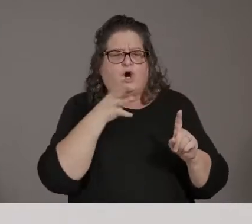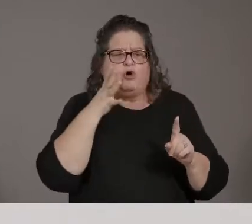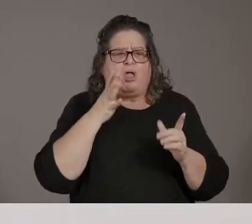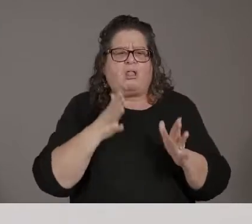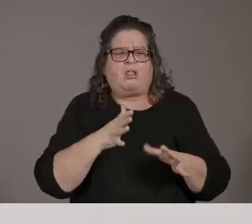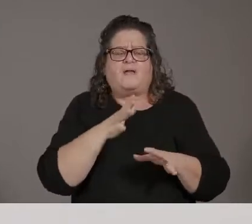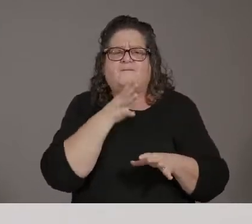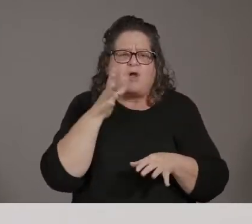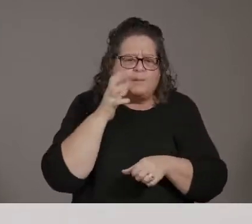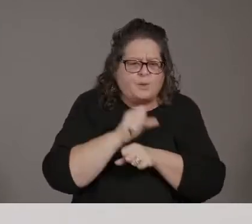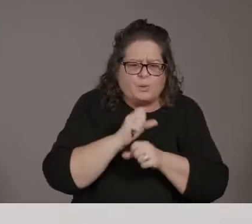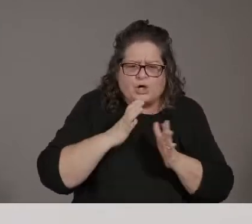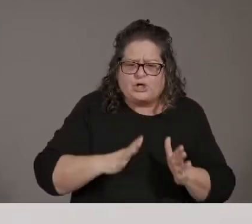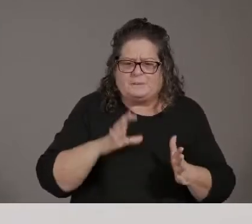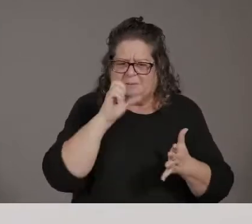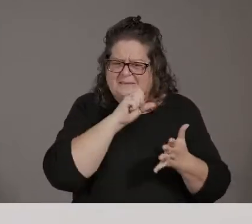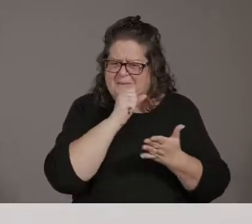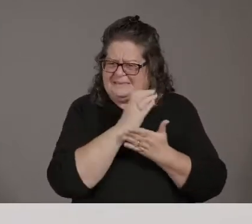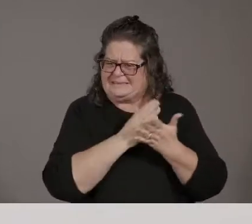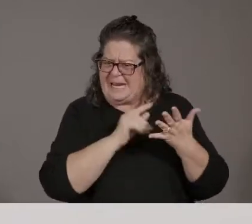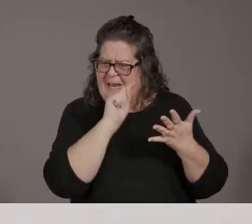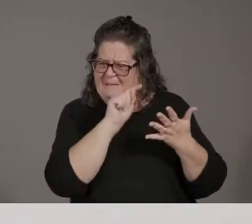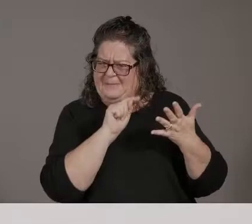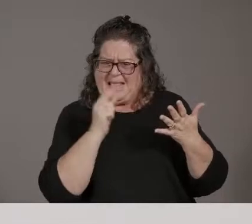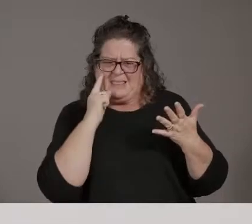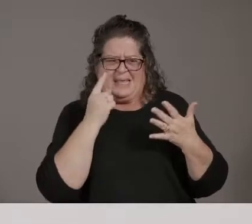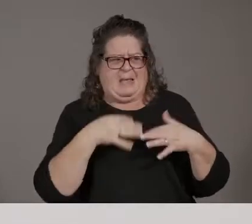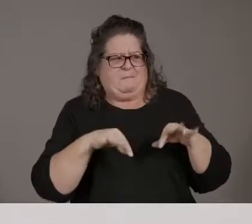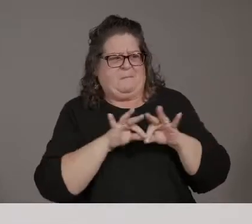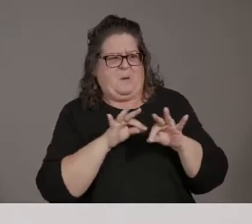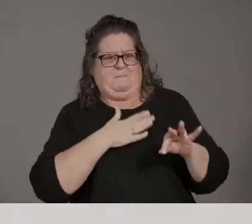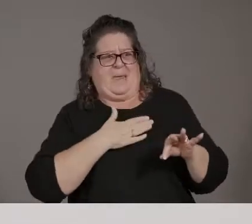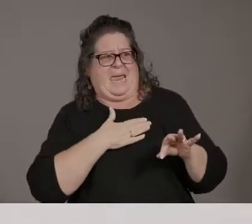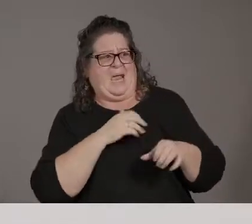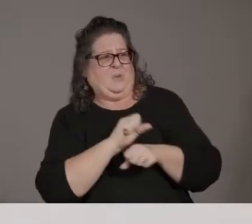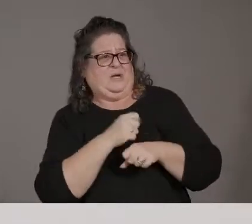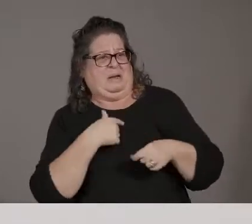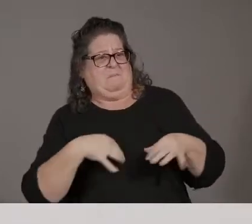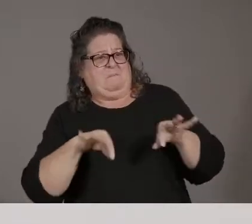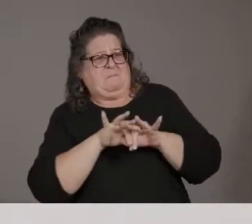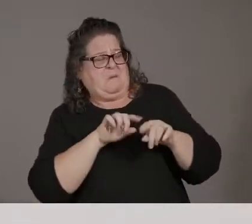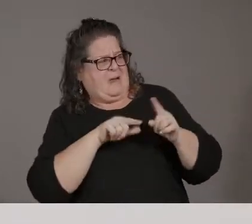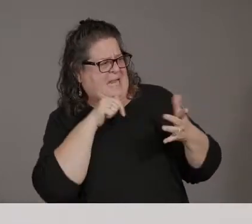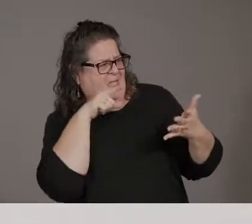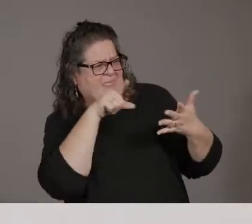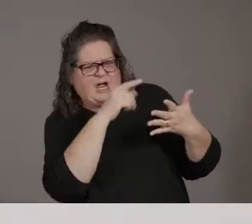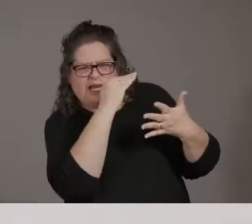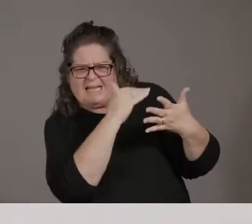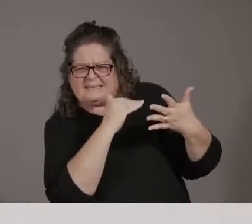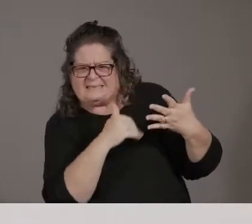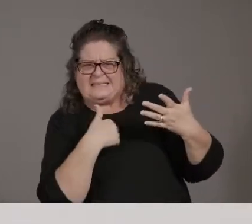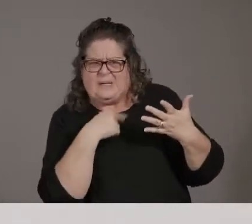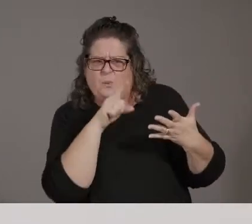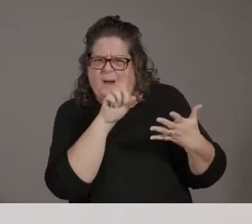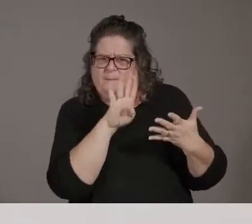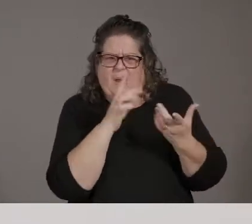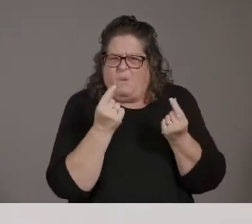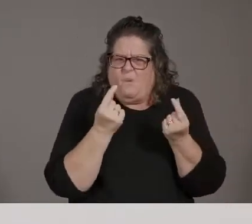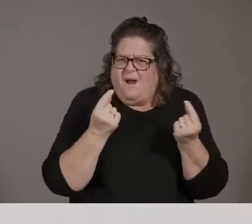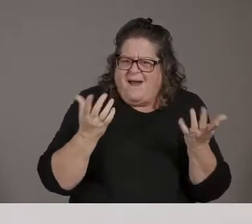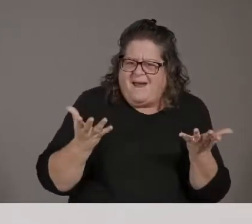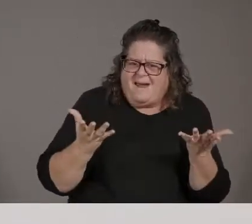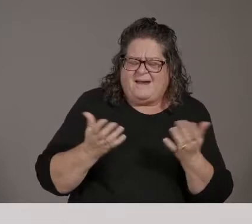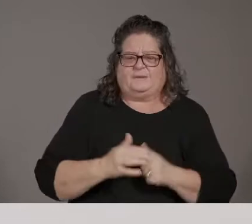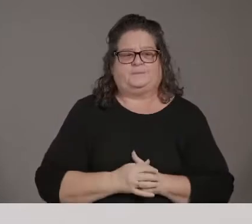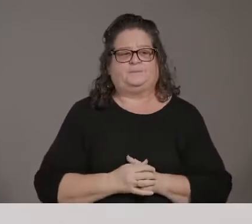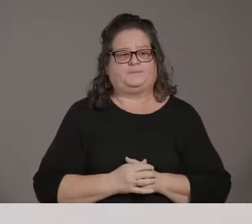you know, I think some people might be worried that there's isn't there. So would they not be in 1B? So it is not finalized just yet. We, we are